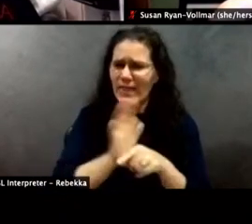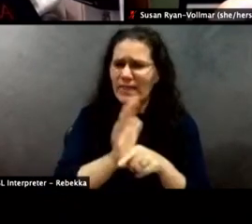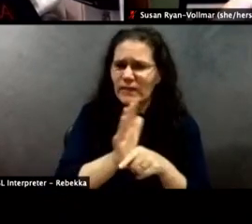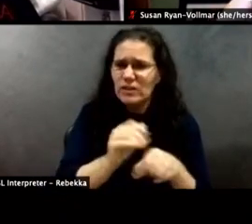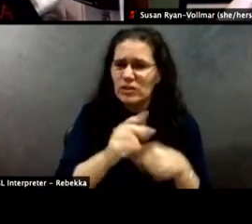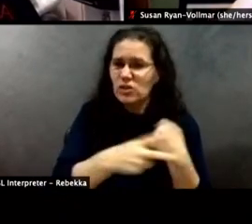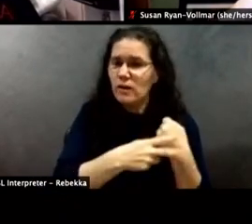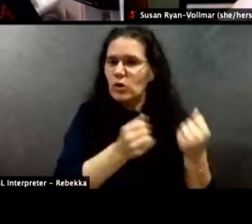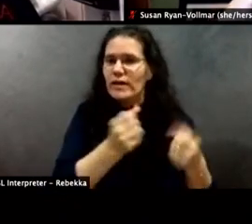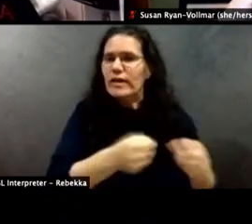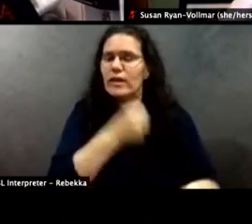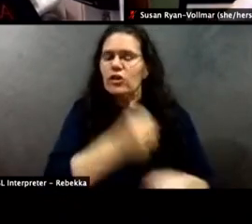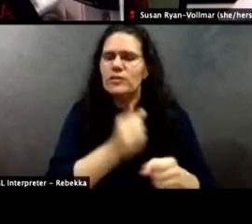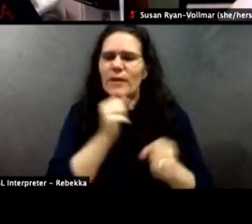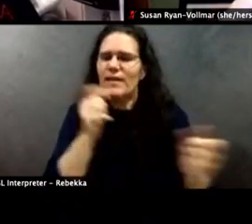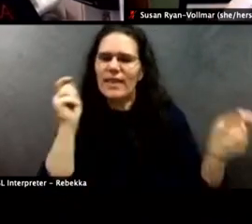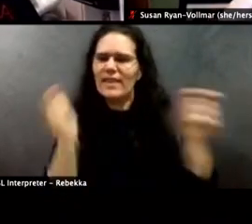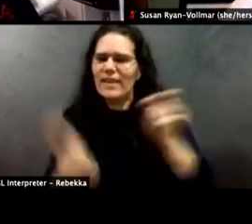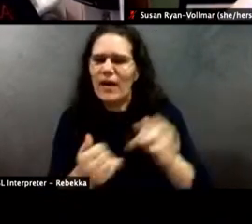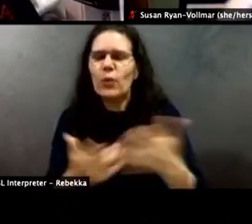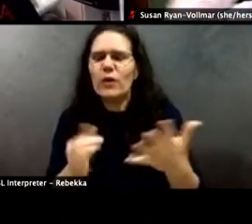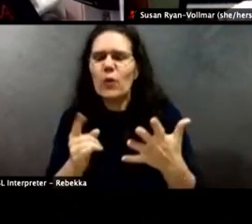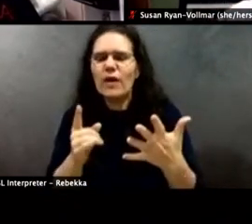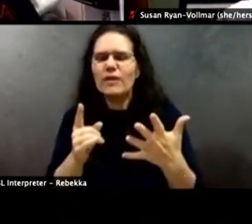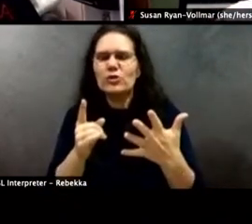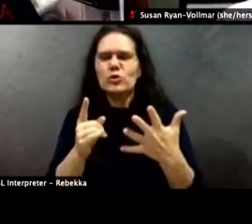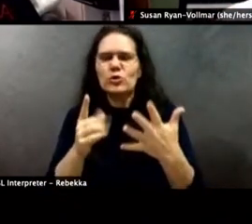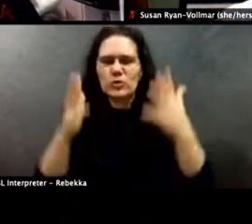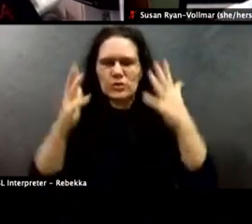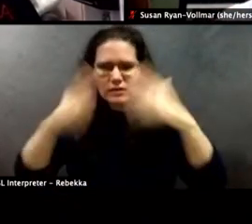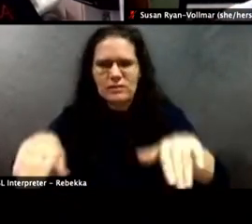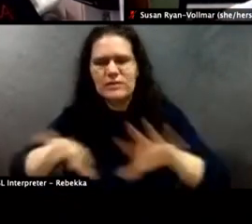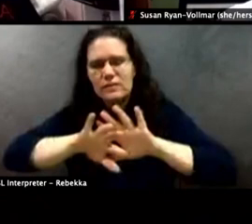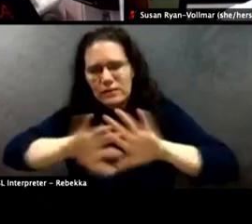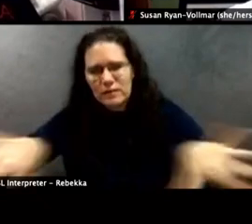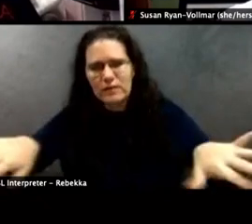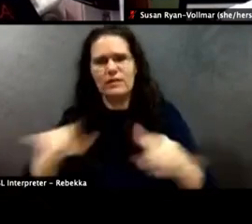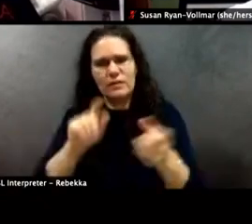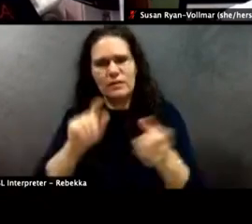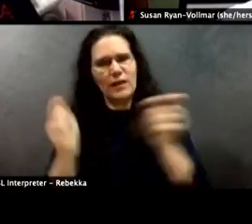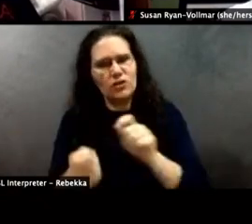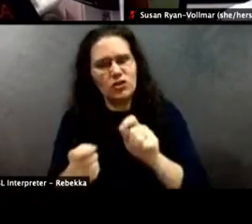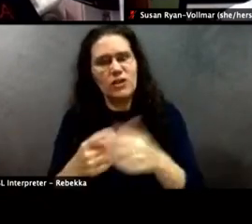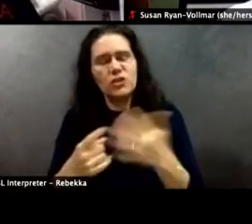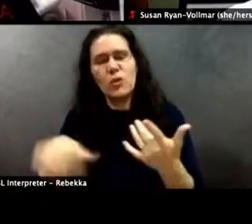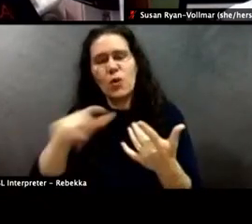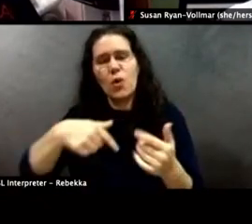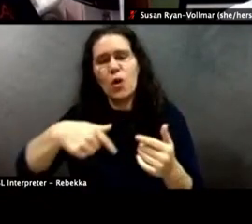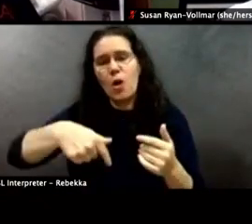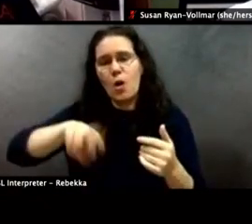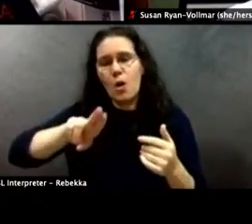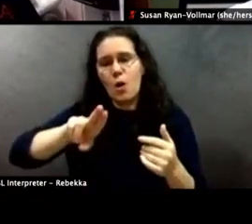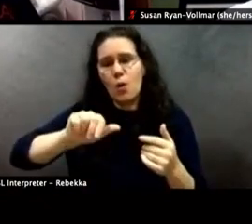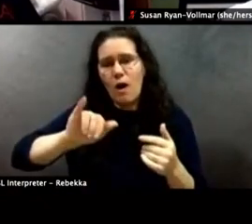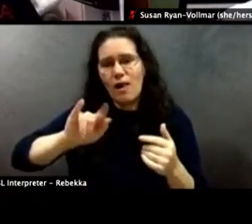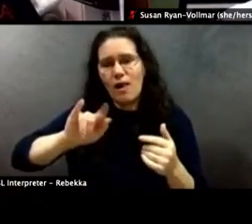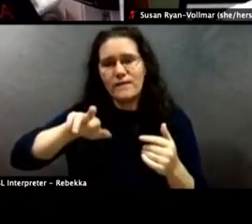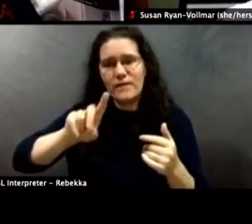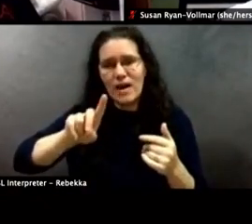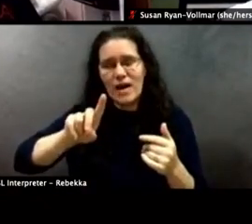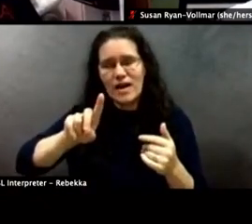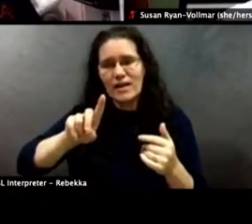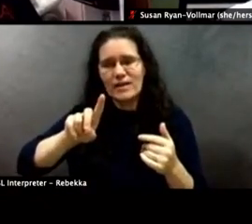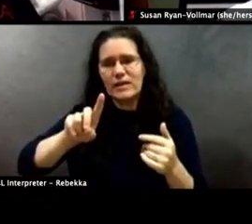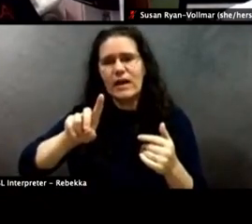We want to attack this wall that's stopping things from getting done. So we believe qualified immunity, which is one of the biggest things that's prevented that. We believe the